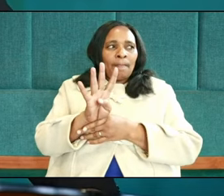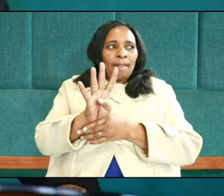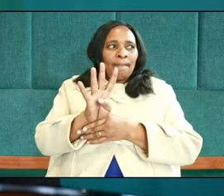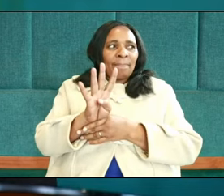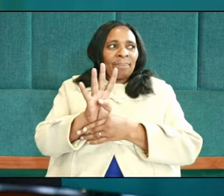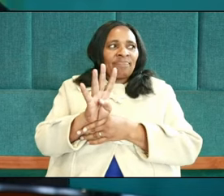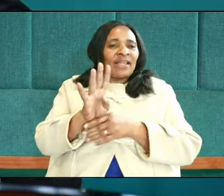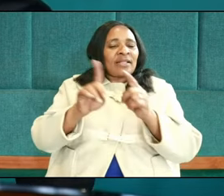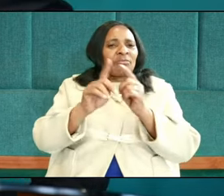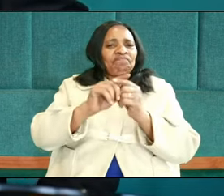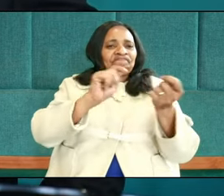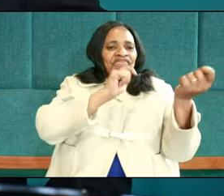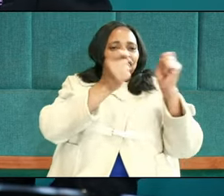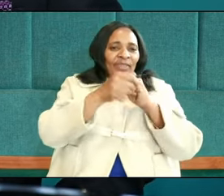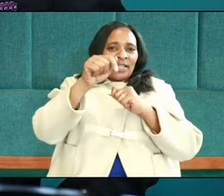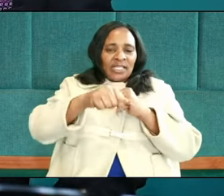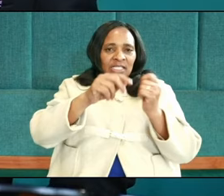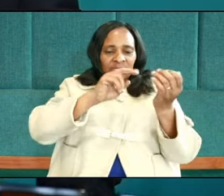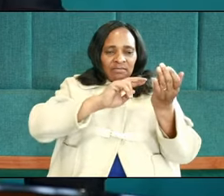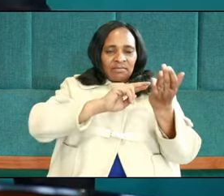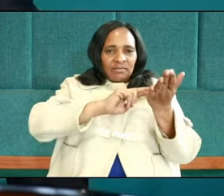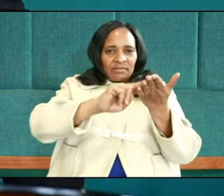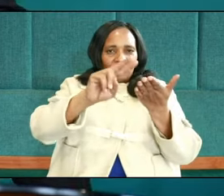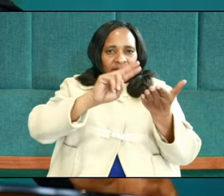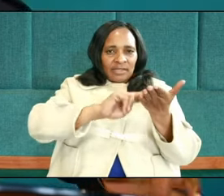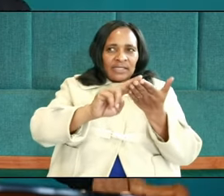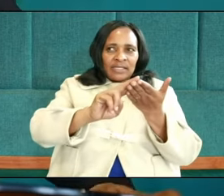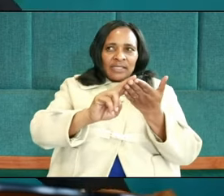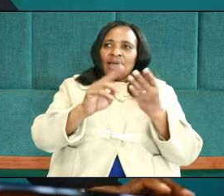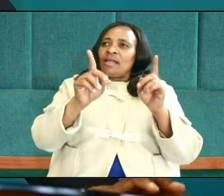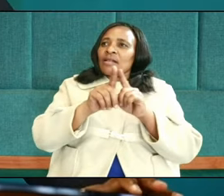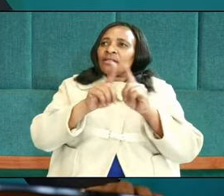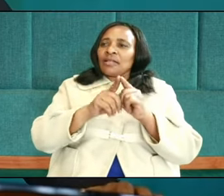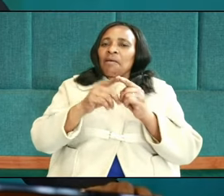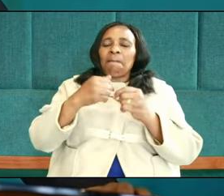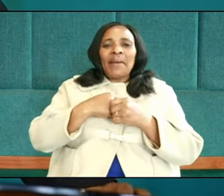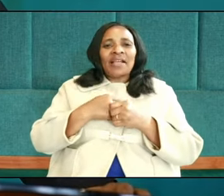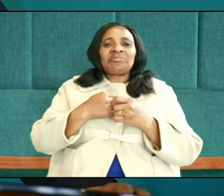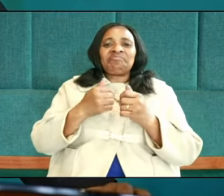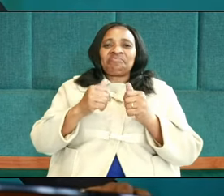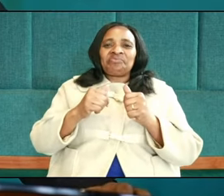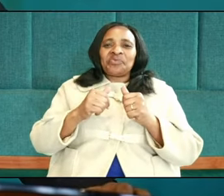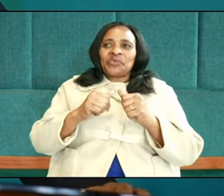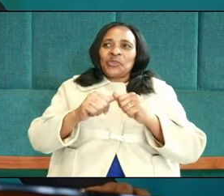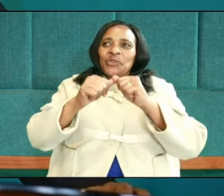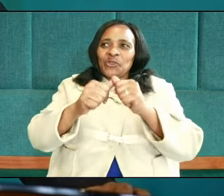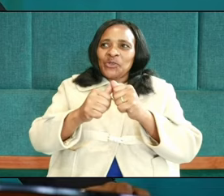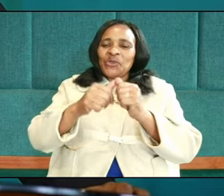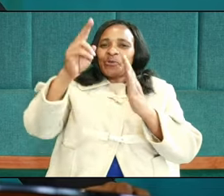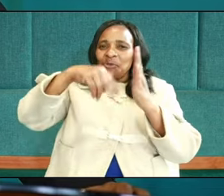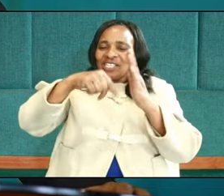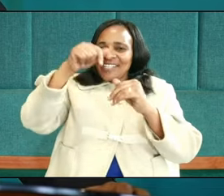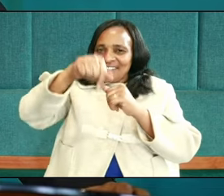As we turn to this passage, as you know, it has been my custom to give this